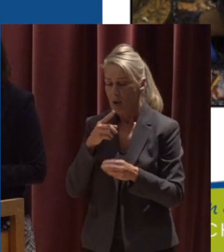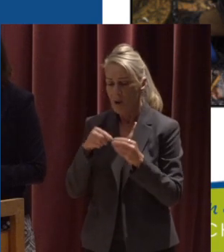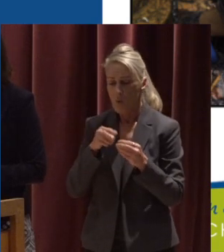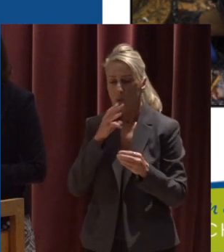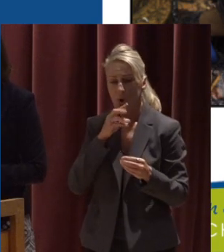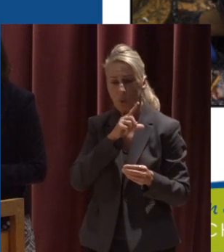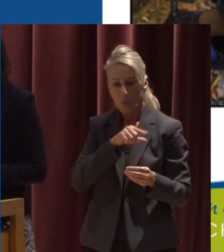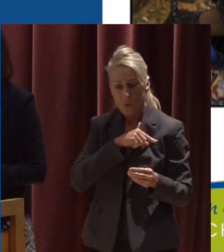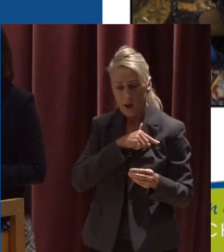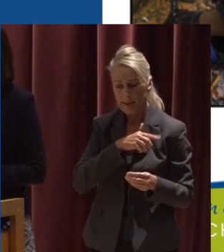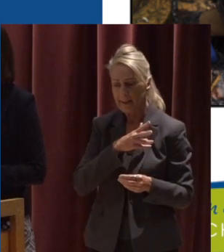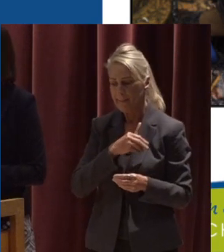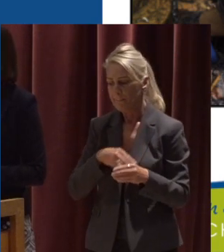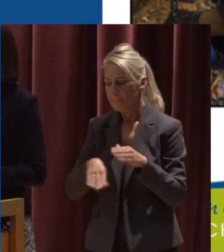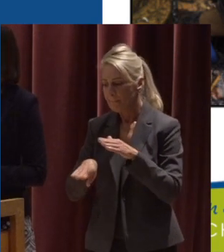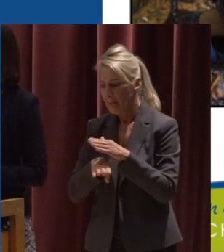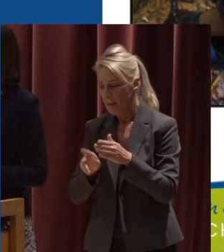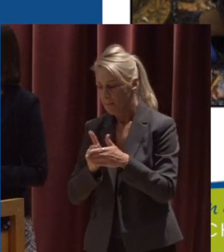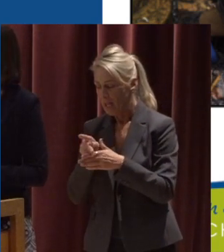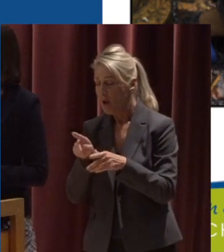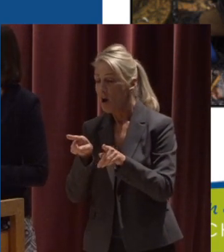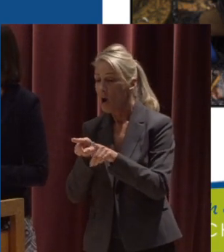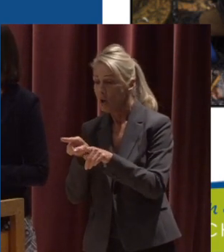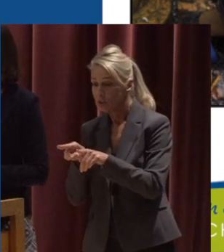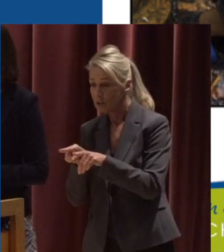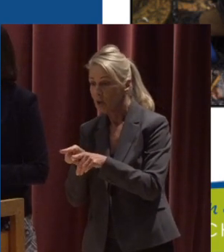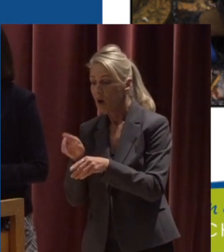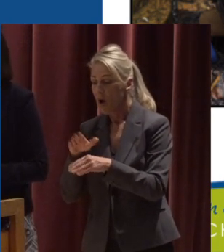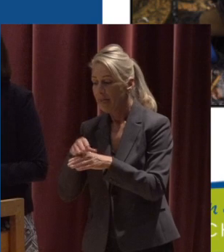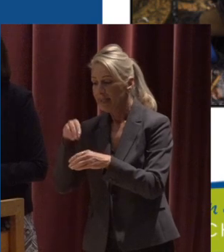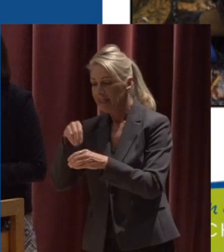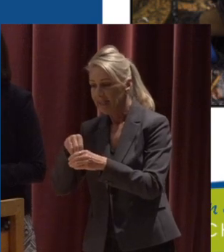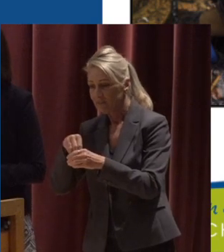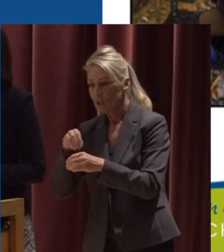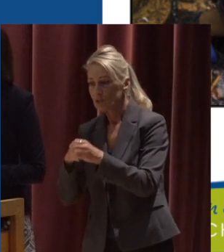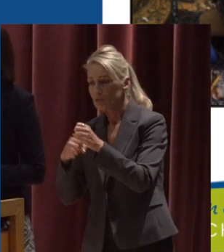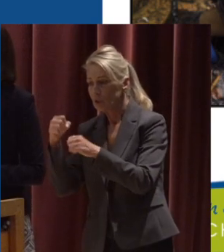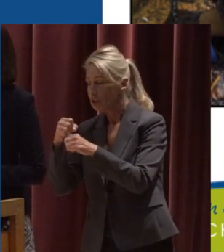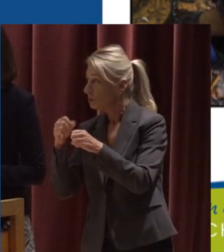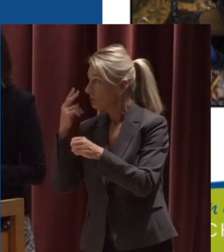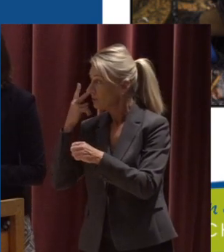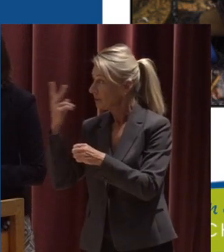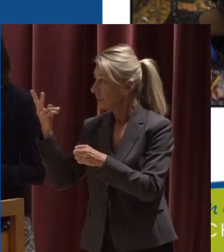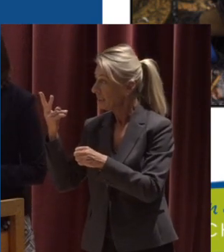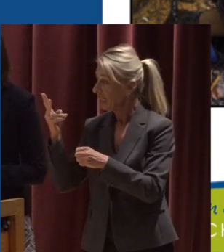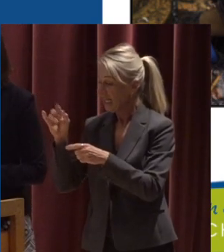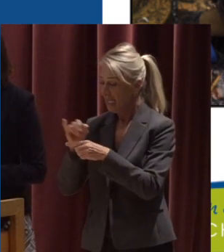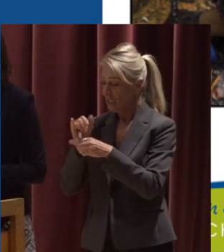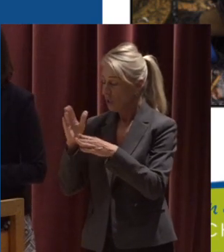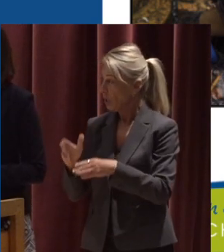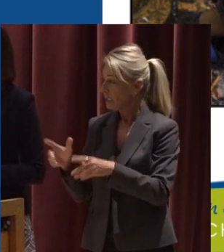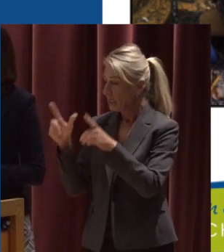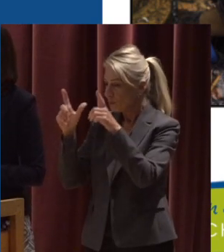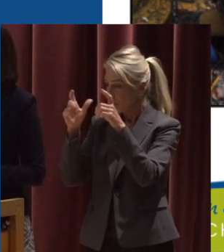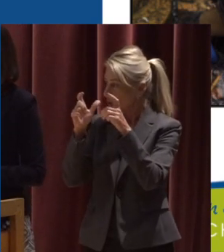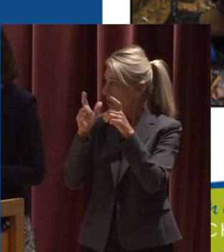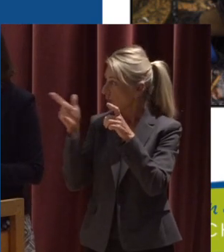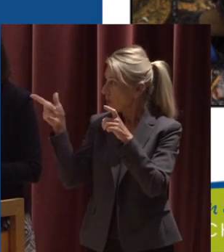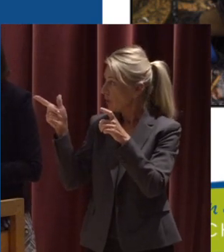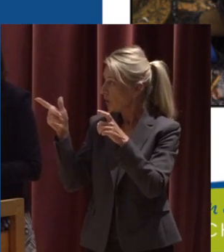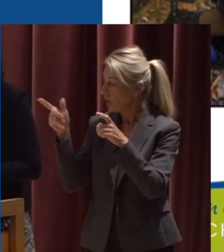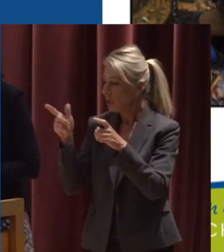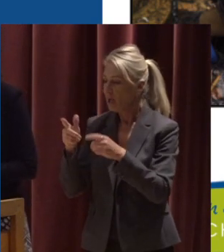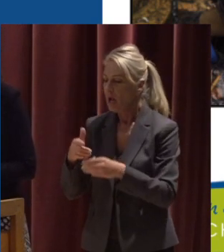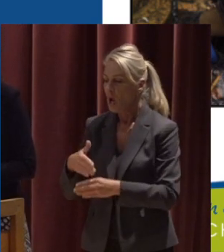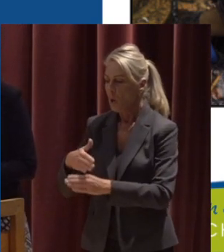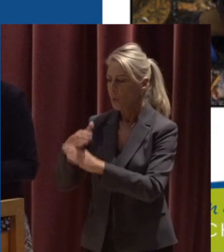quality, invasive plants But they also collect data on infrastructure As we can see here, an intern taking a picture of a retaining